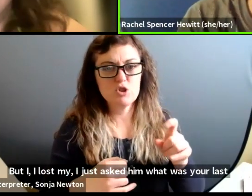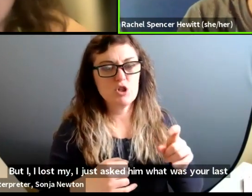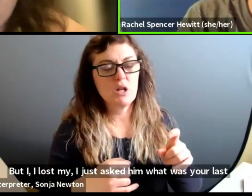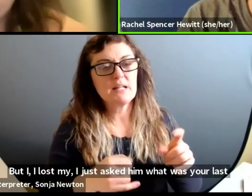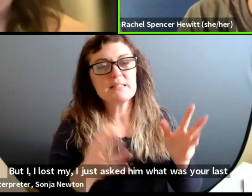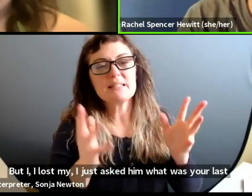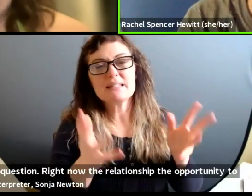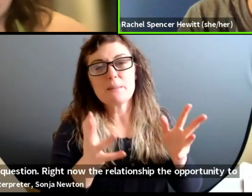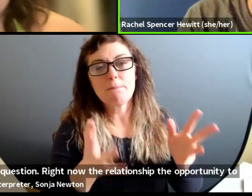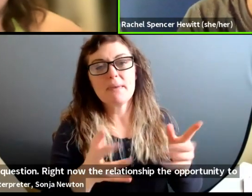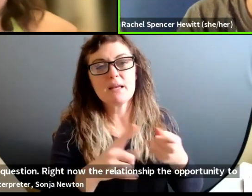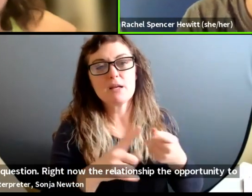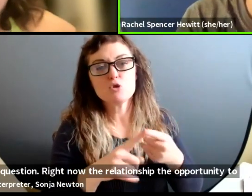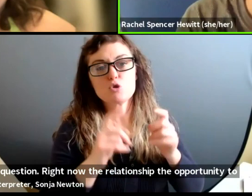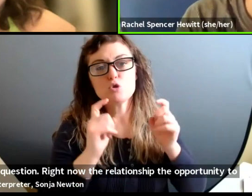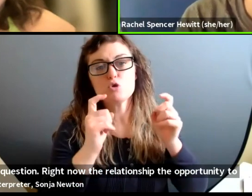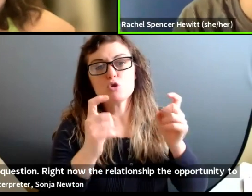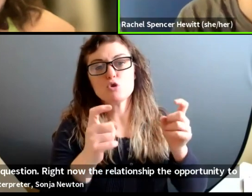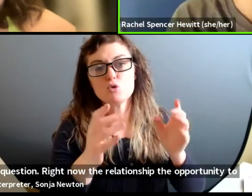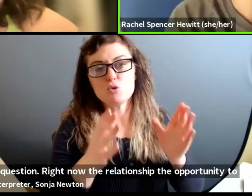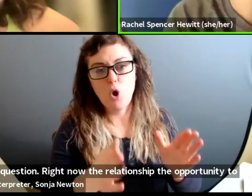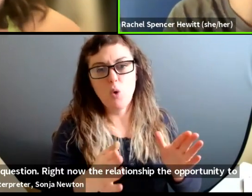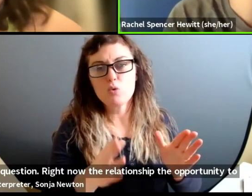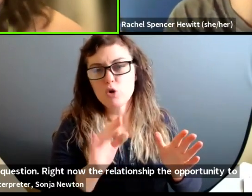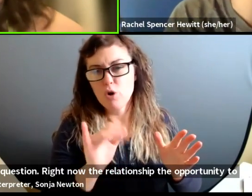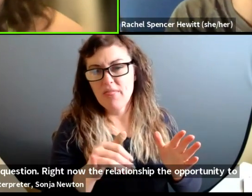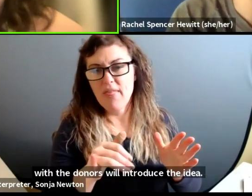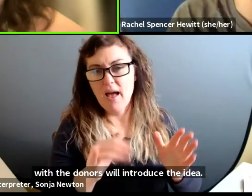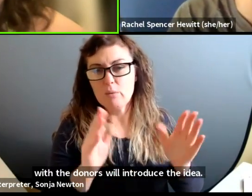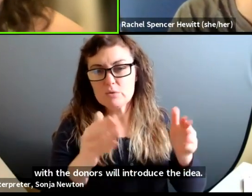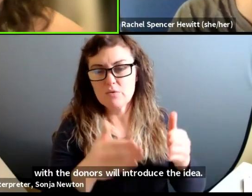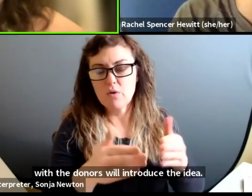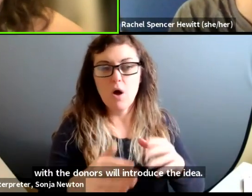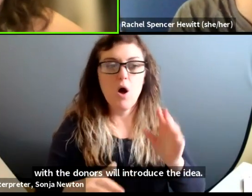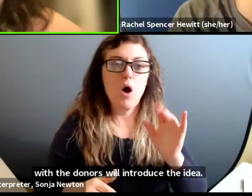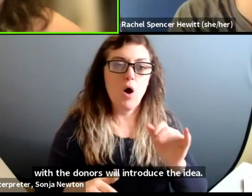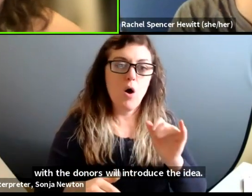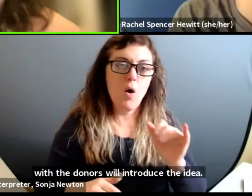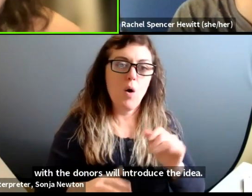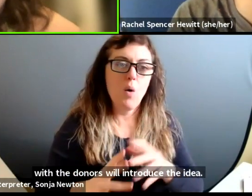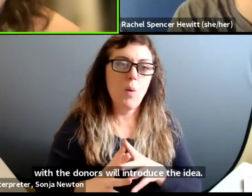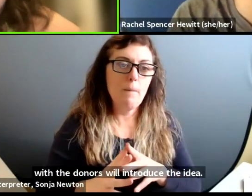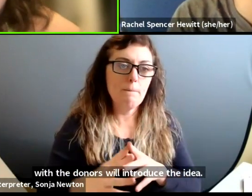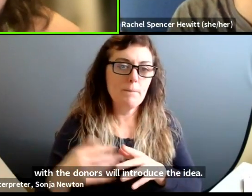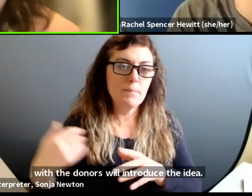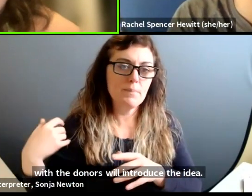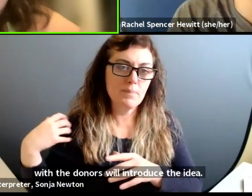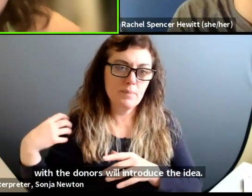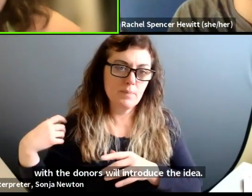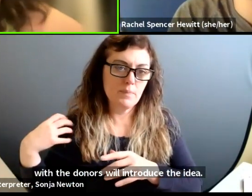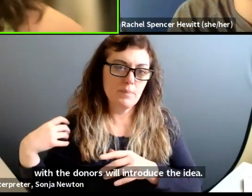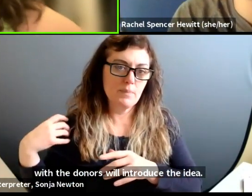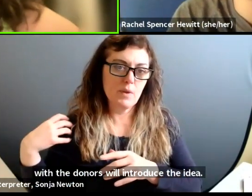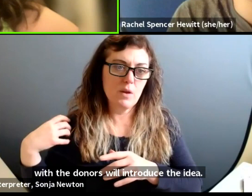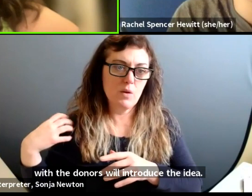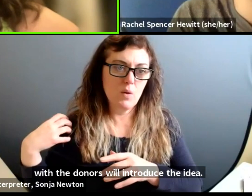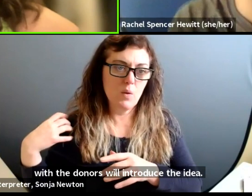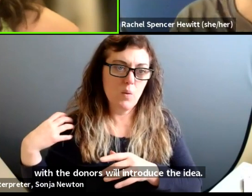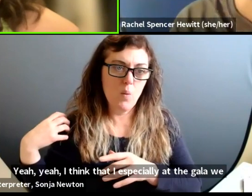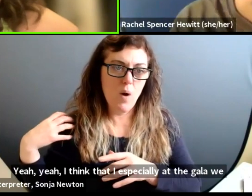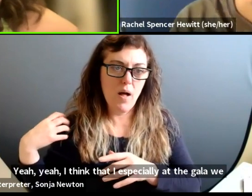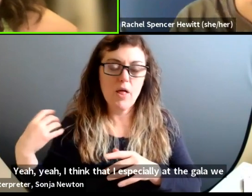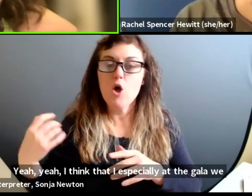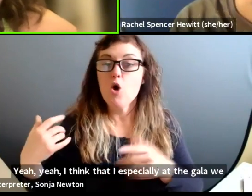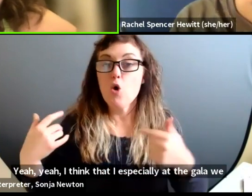donors, what happens to introduce the idea. Yeah. Yeah. I think that I, especially at the gala, we were introducing radical parent